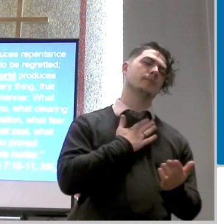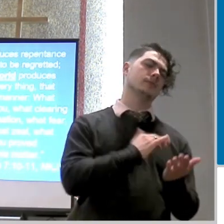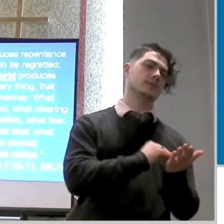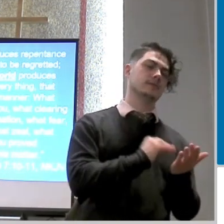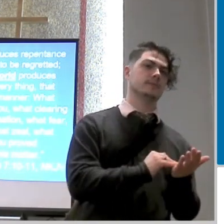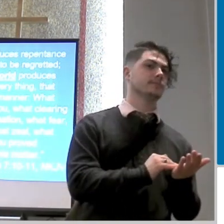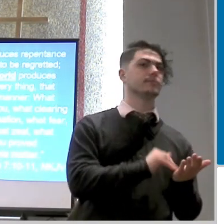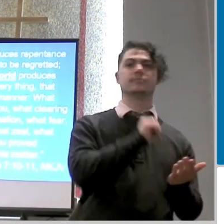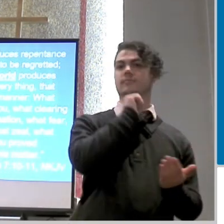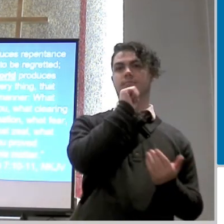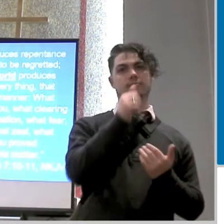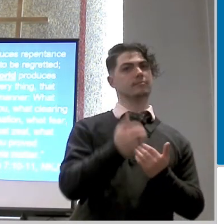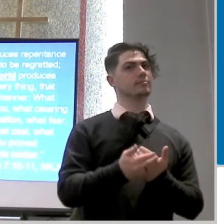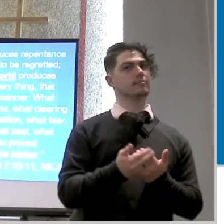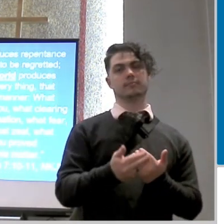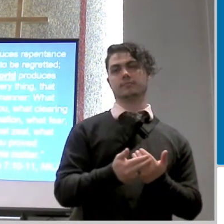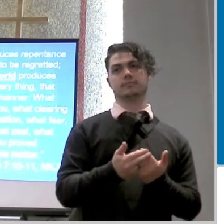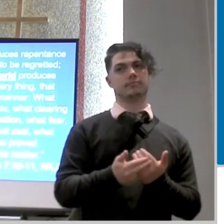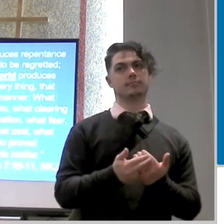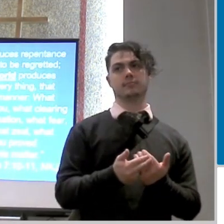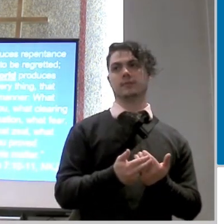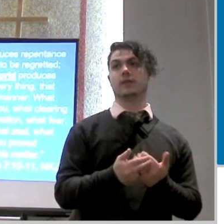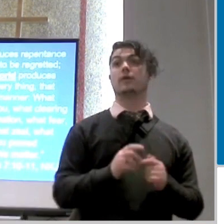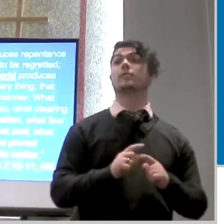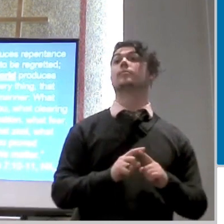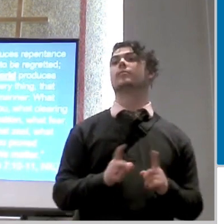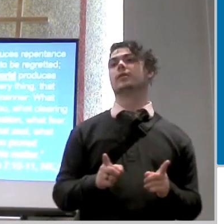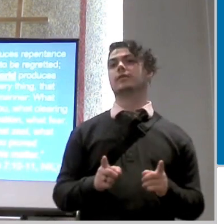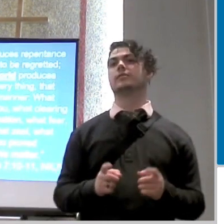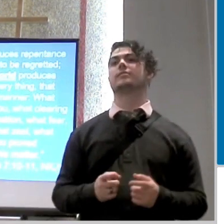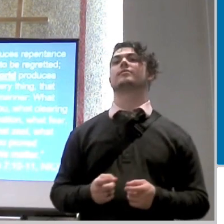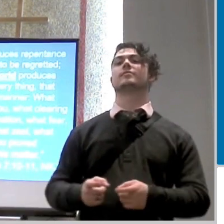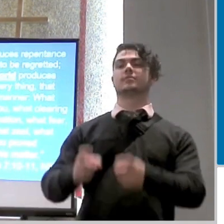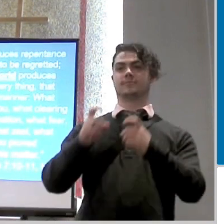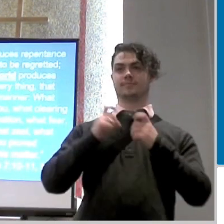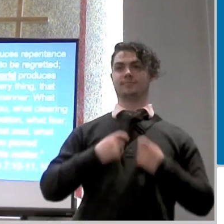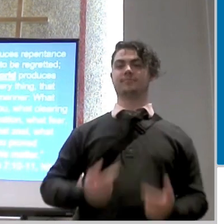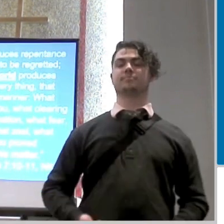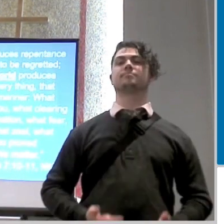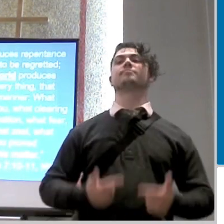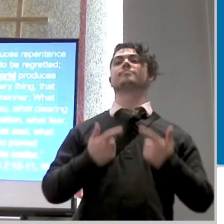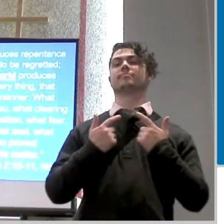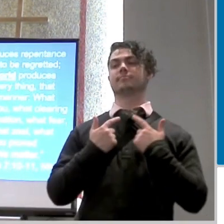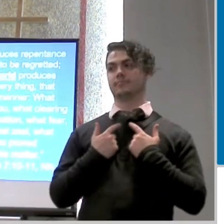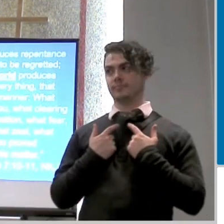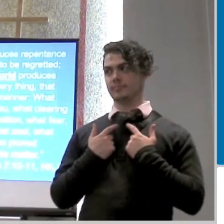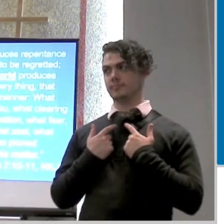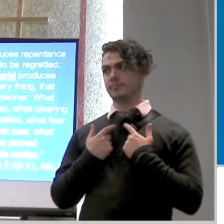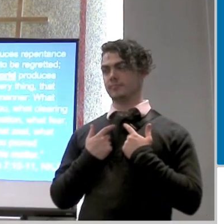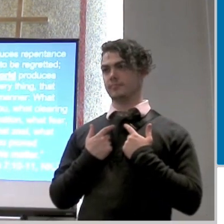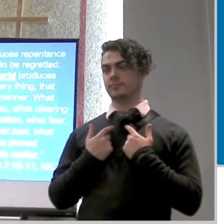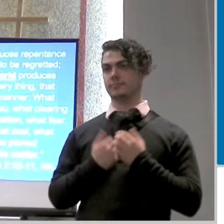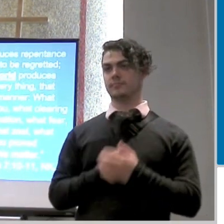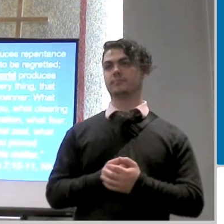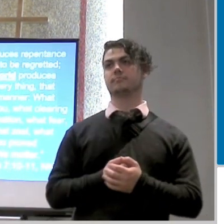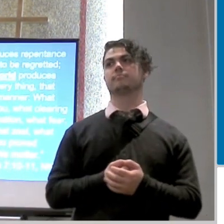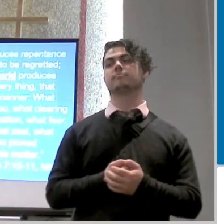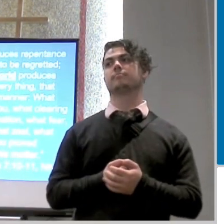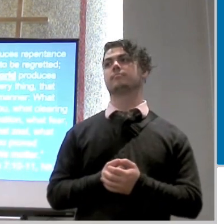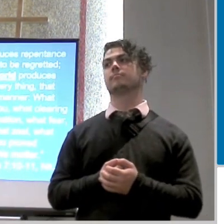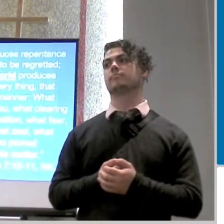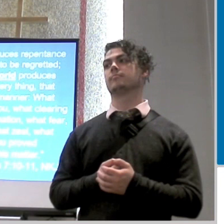but it produces life and in fact if you think about hard things